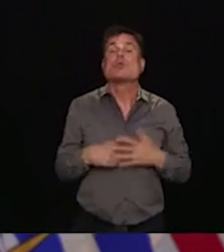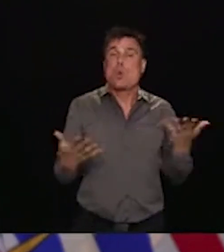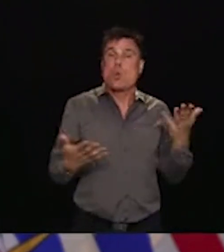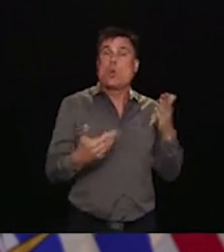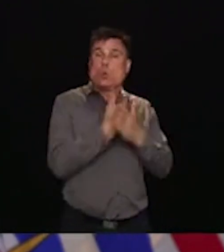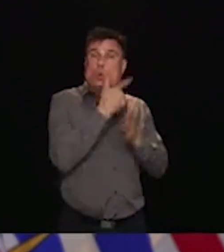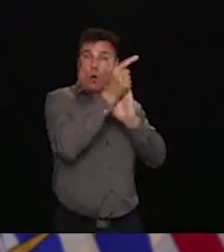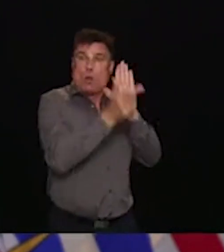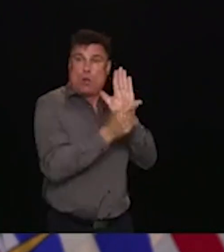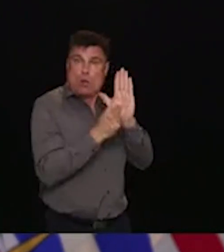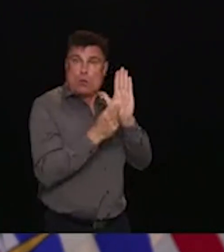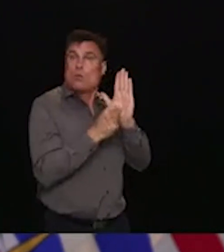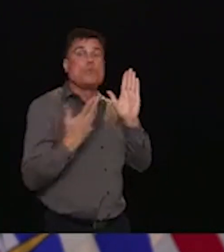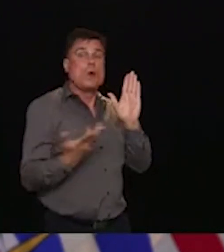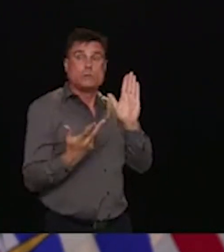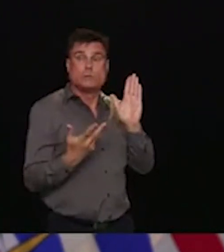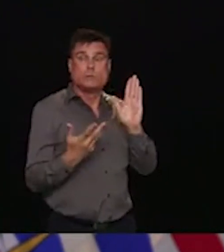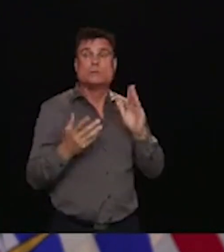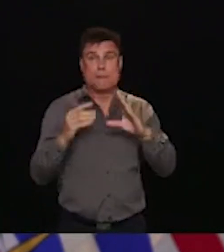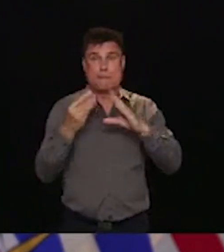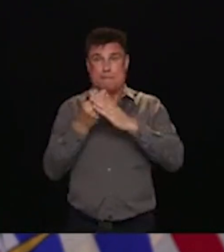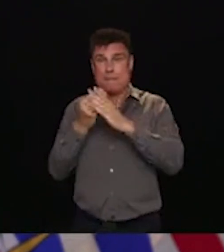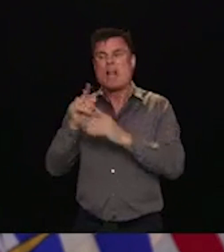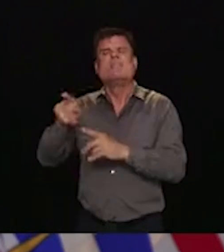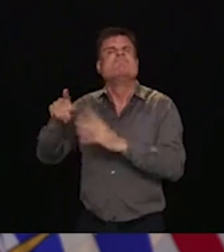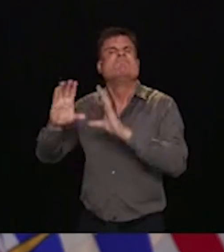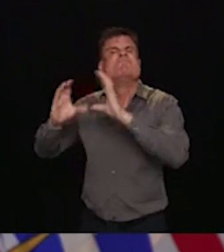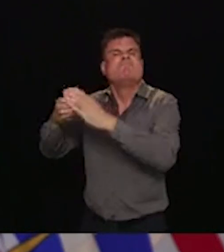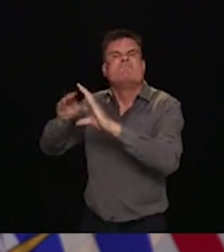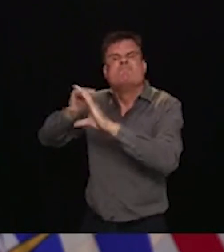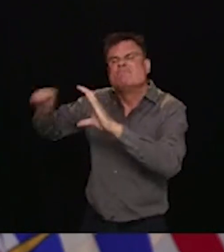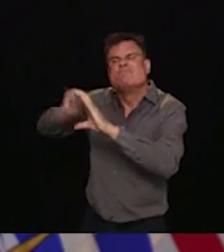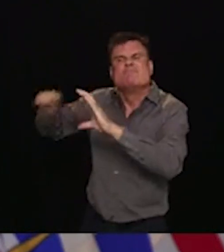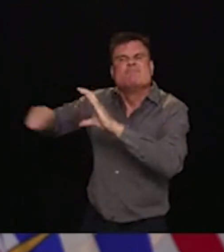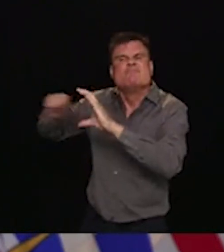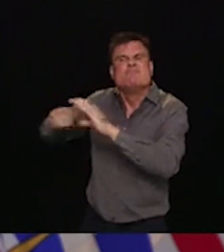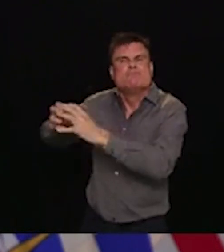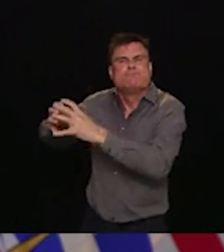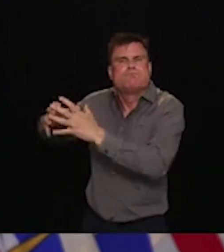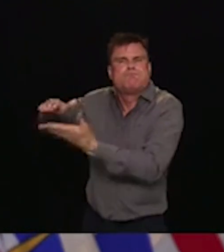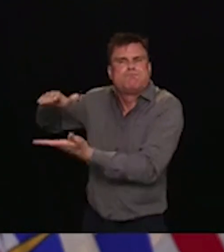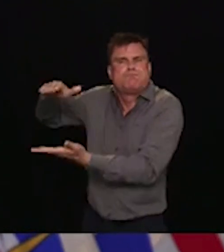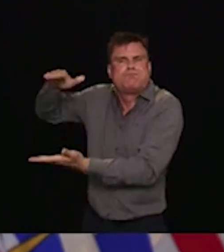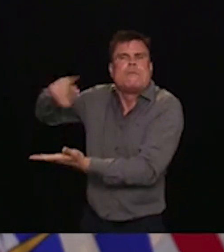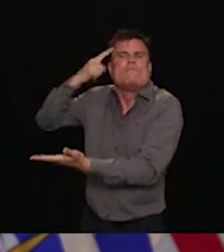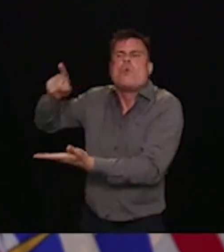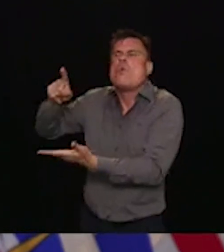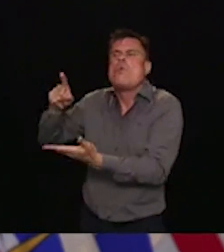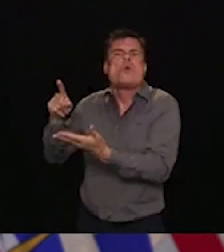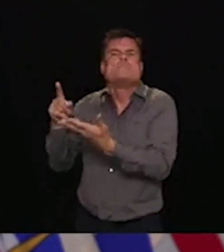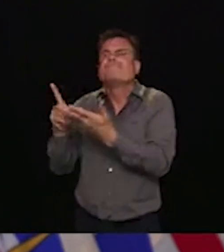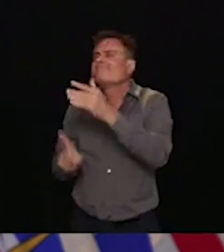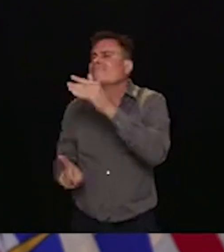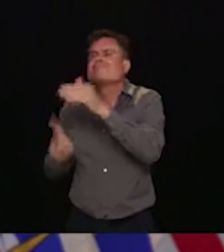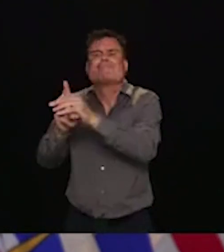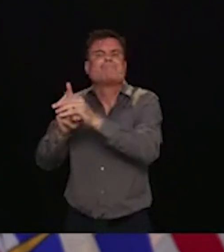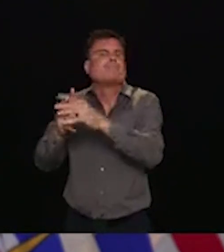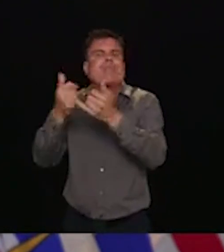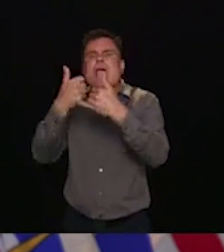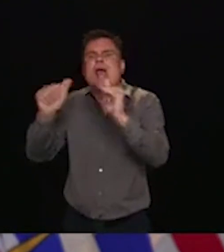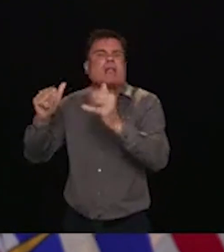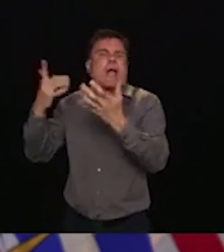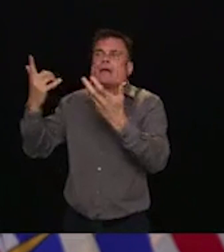unbudgeted, and imminent premium increase to limit the need to rely on assessments or risk gaps in insurance coverage.